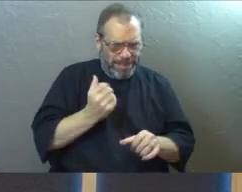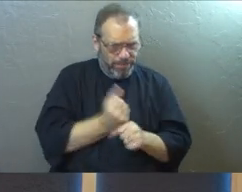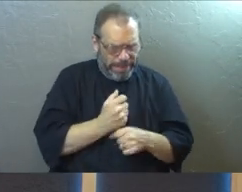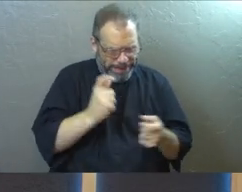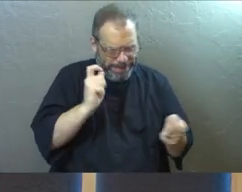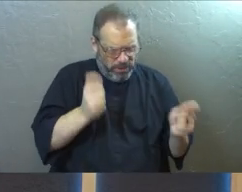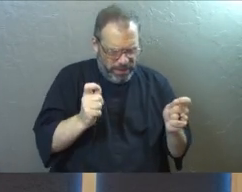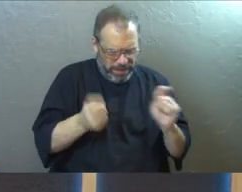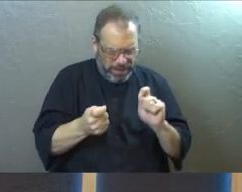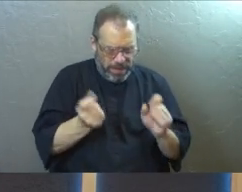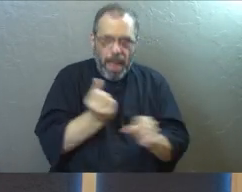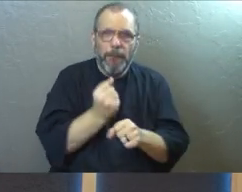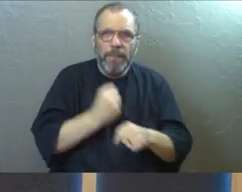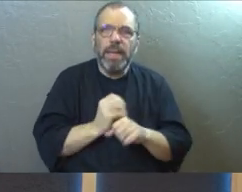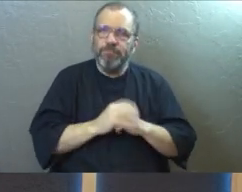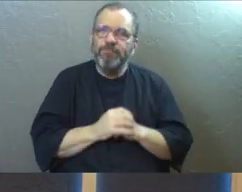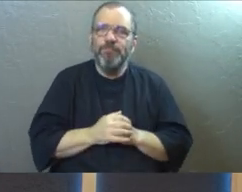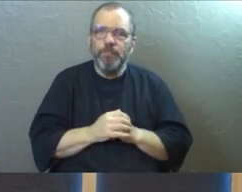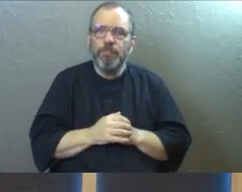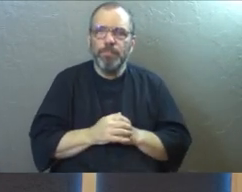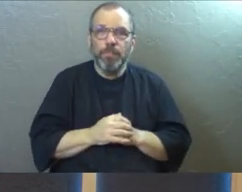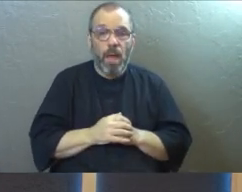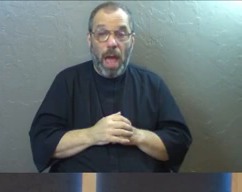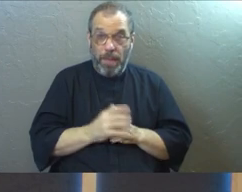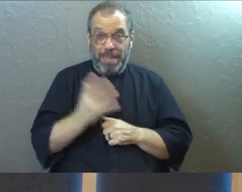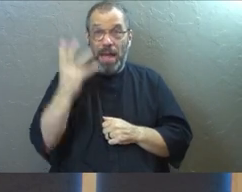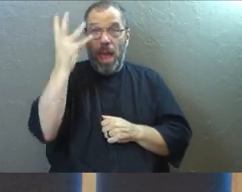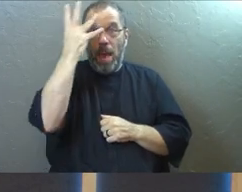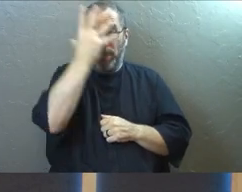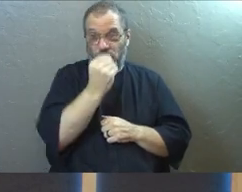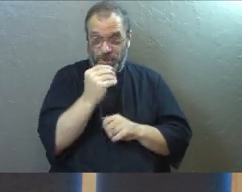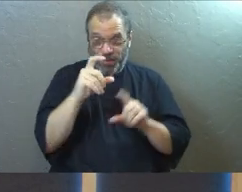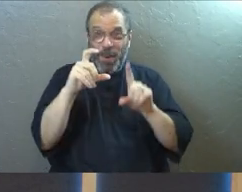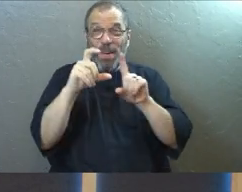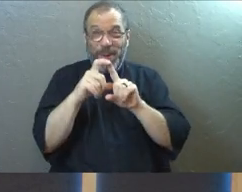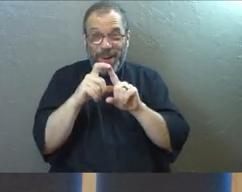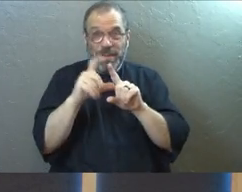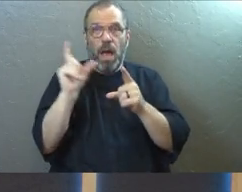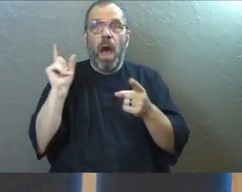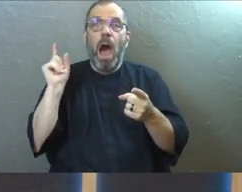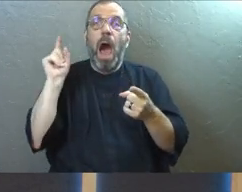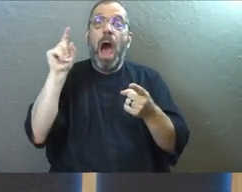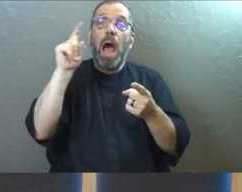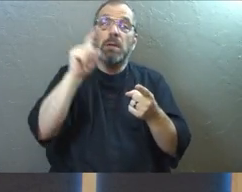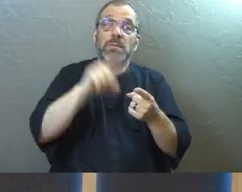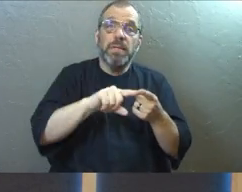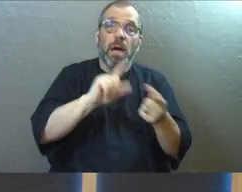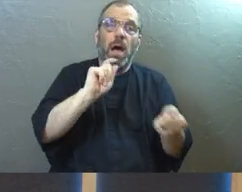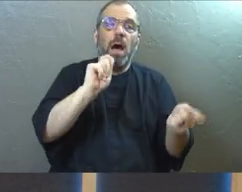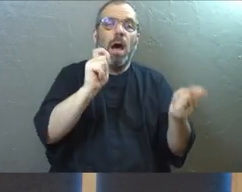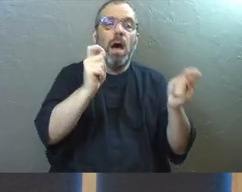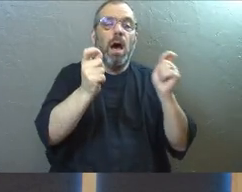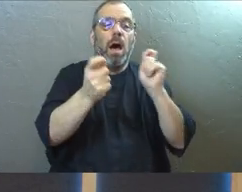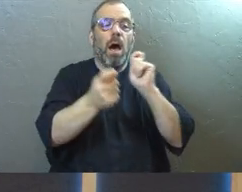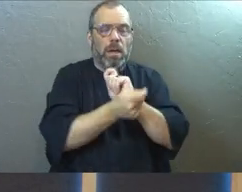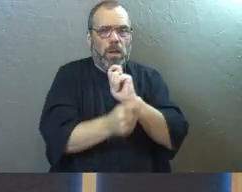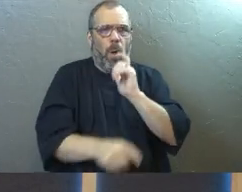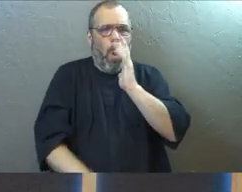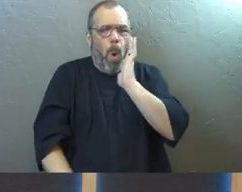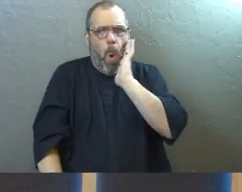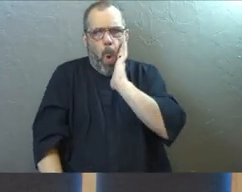need to make. It's pretty words until we make a shift in our spiritual perspective to realize these are